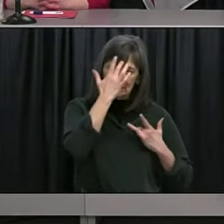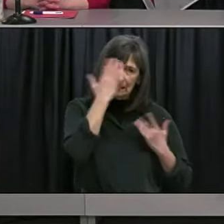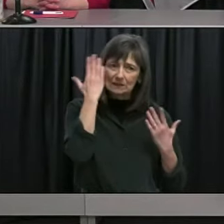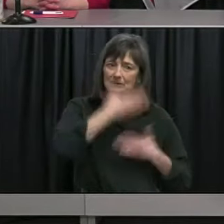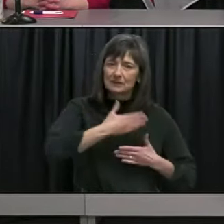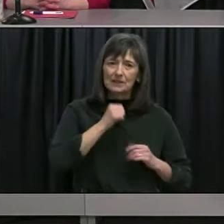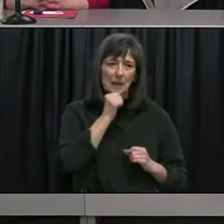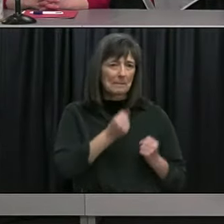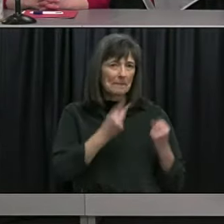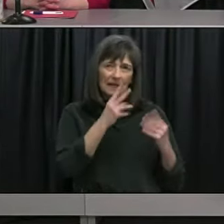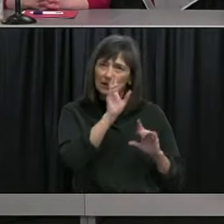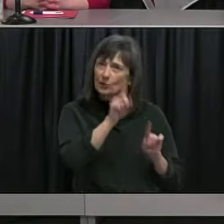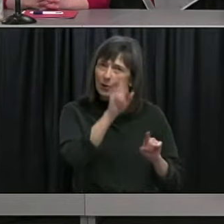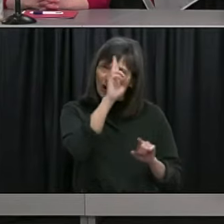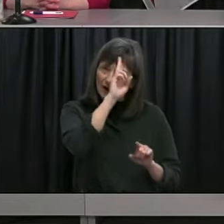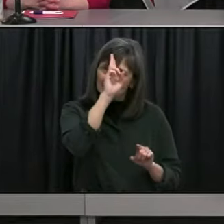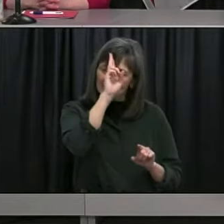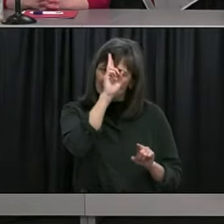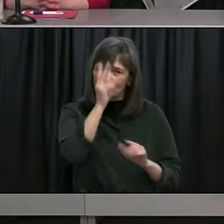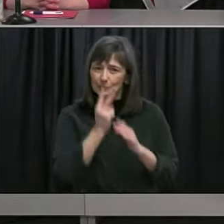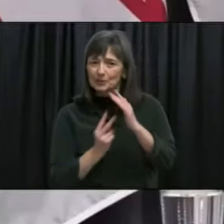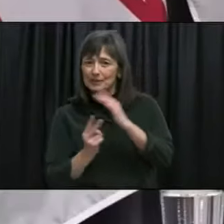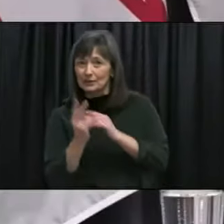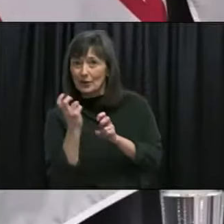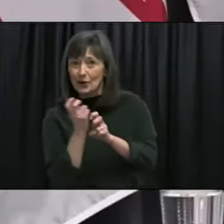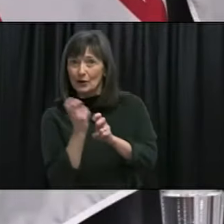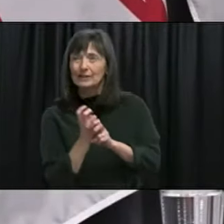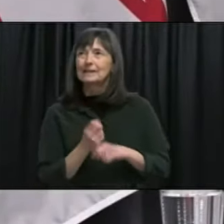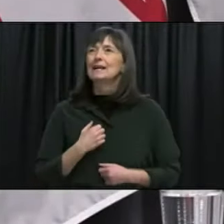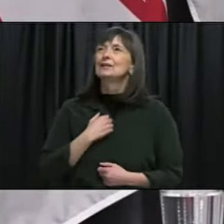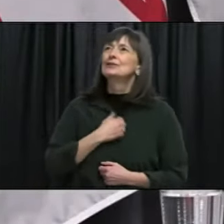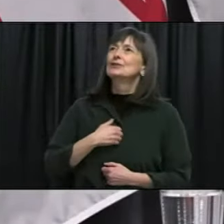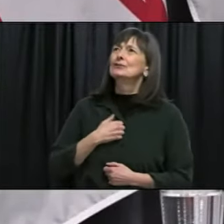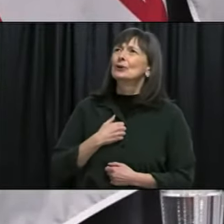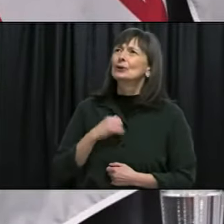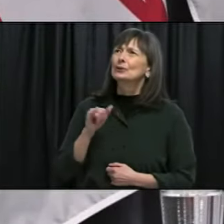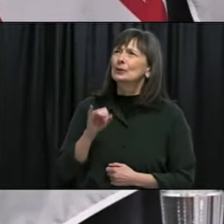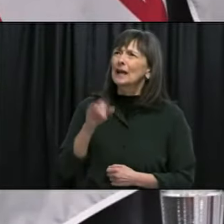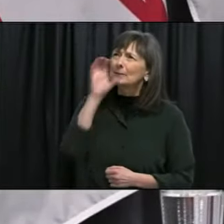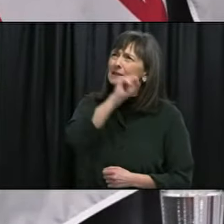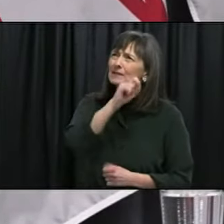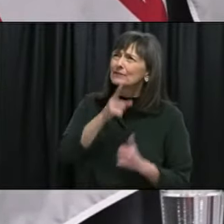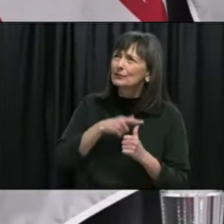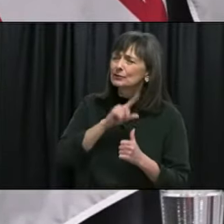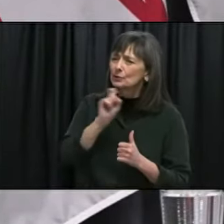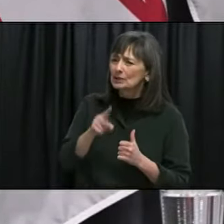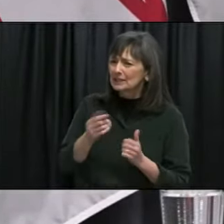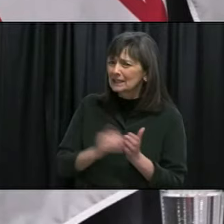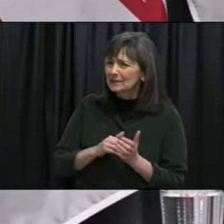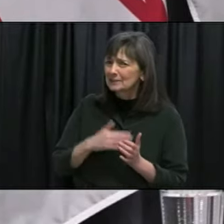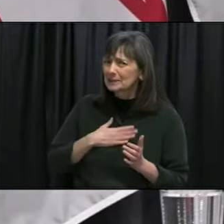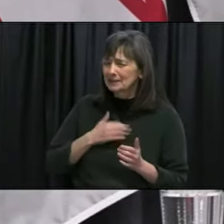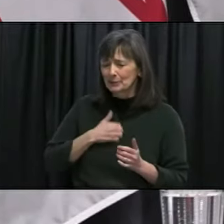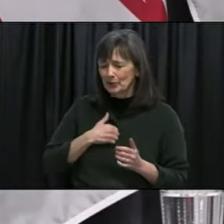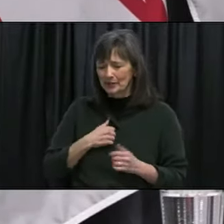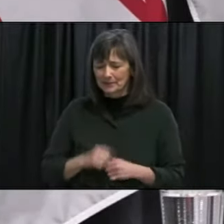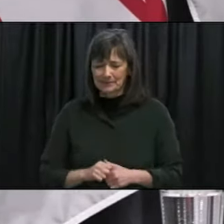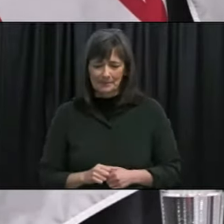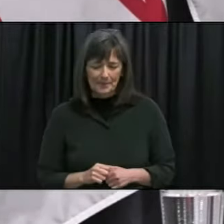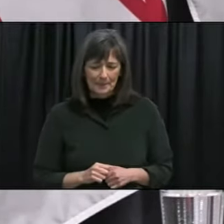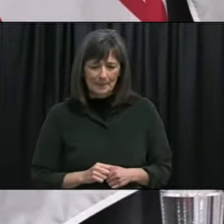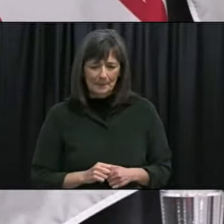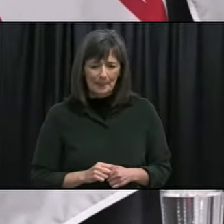lot of hospitalization sorry Jody it's my fault I missed the first part of your question can you just repeat it again and apologize for this